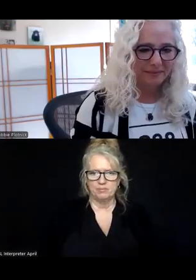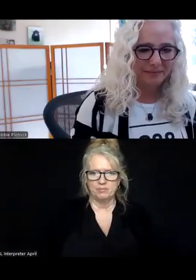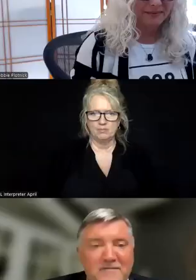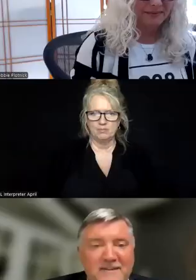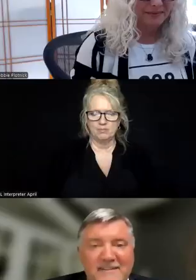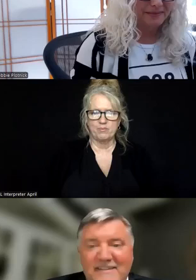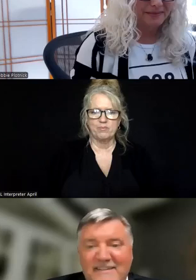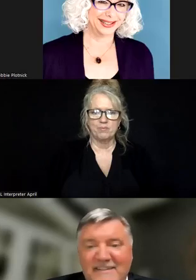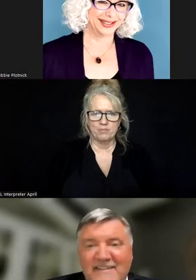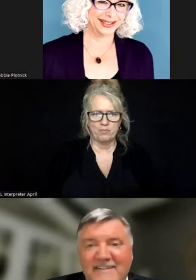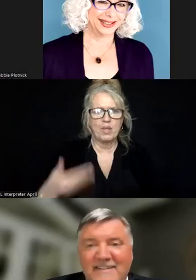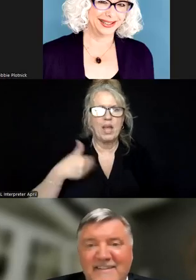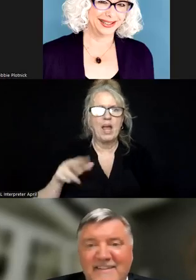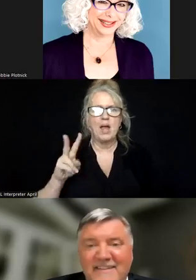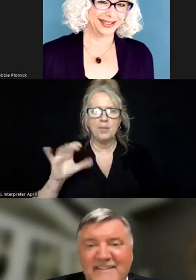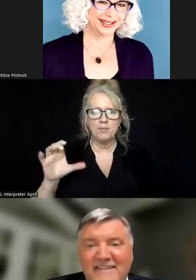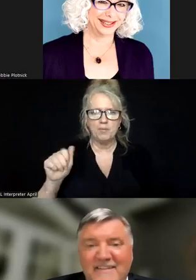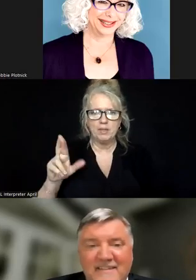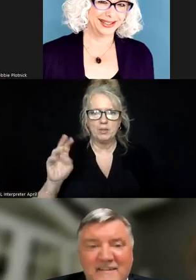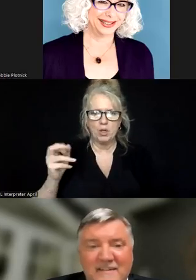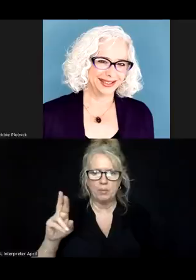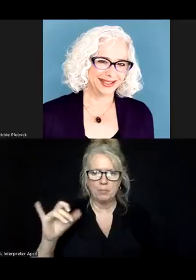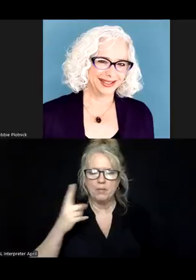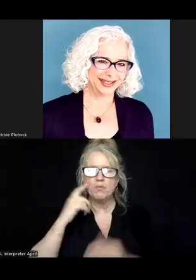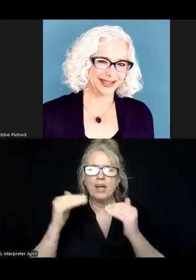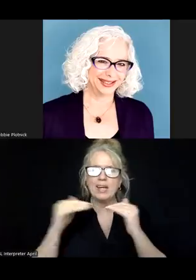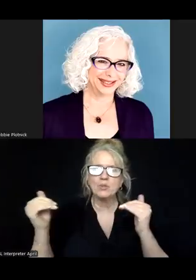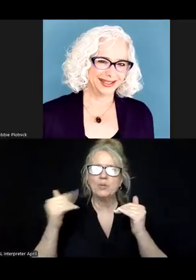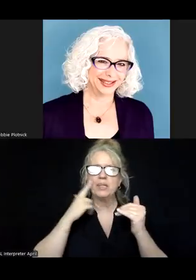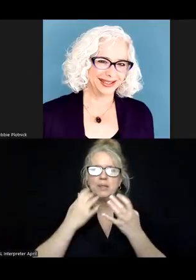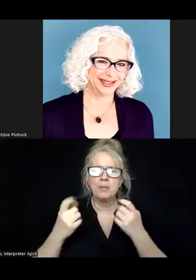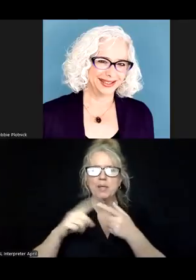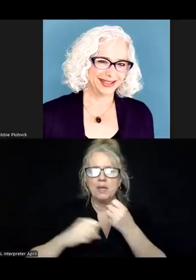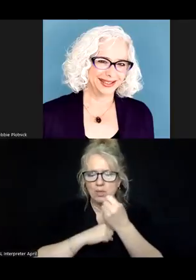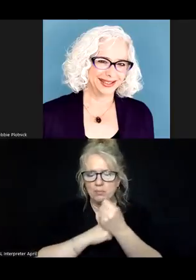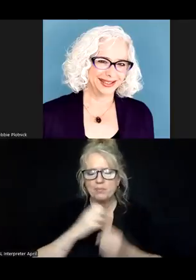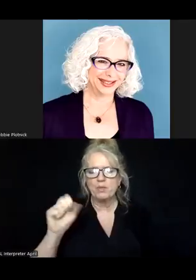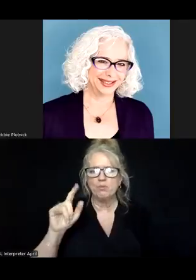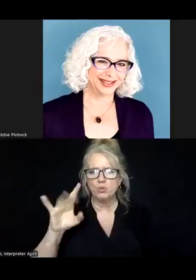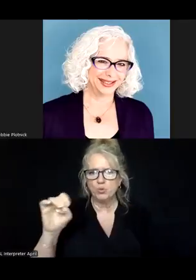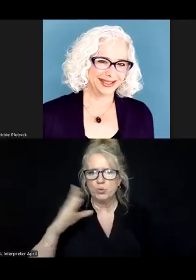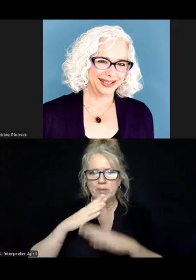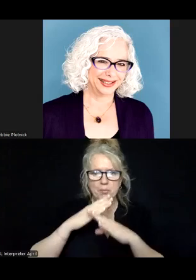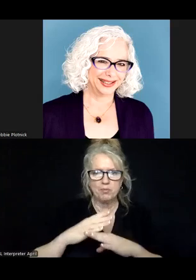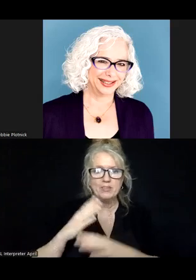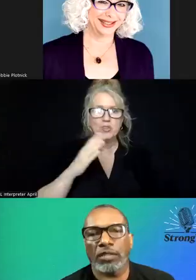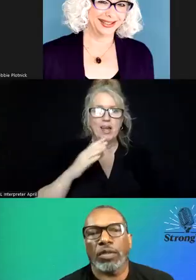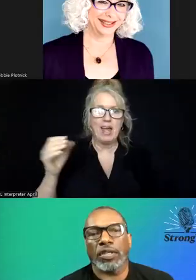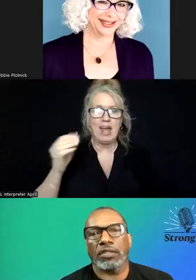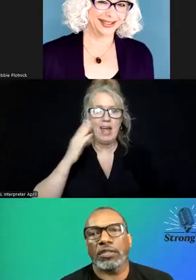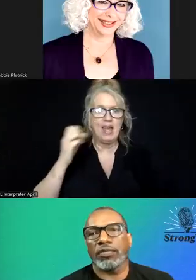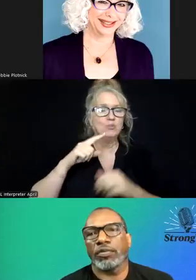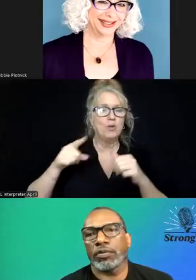So I'm Vic Armstrong, Vice President for Health Equity and Engagement with the American Foundation for Suicide Prevention. And so